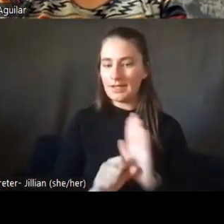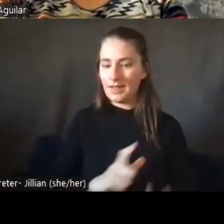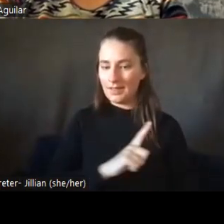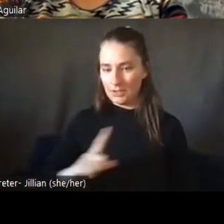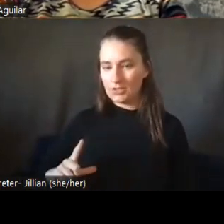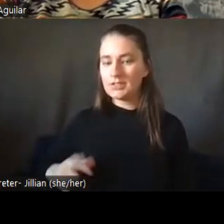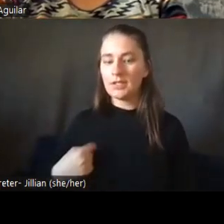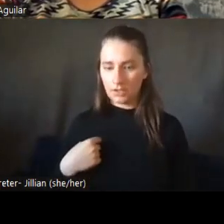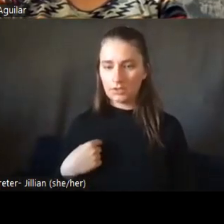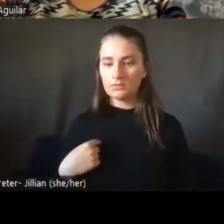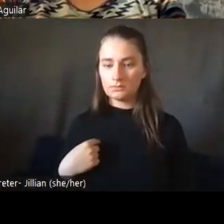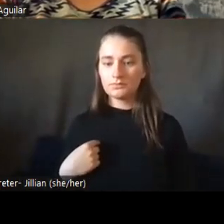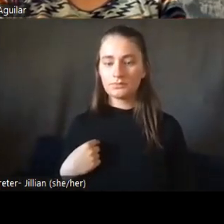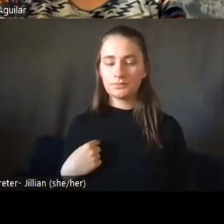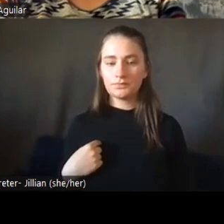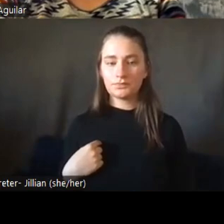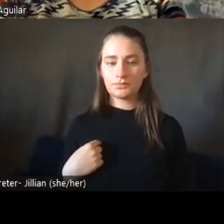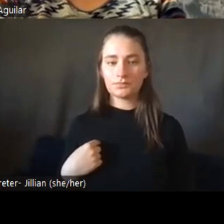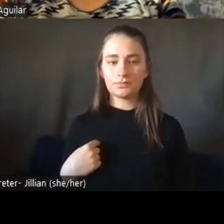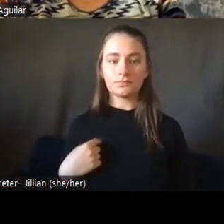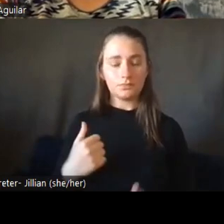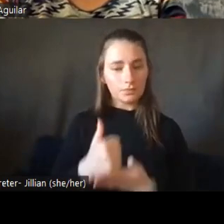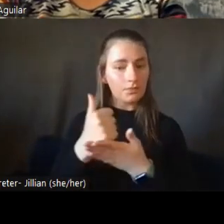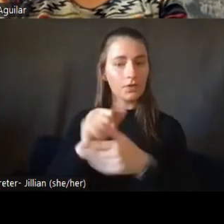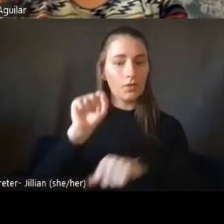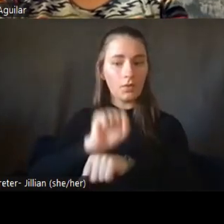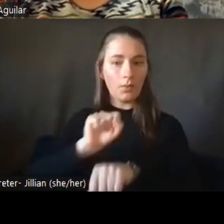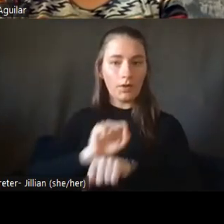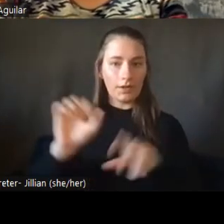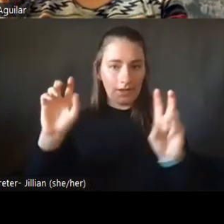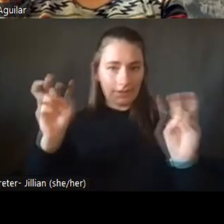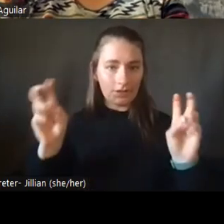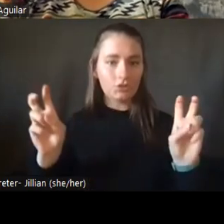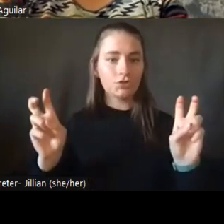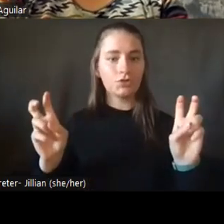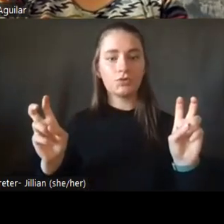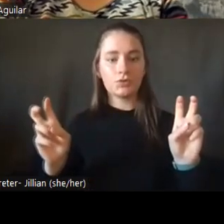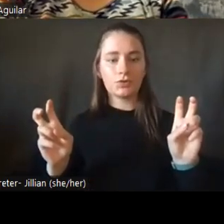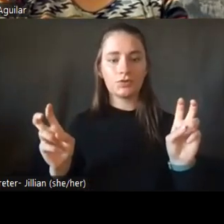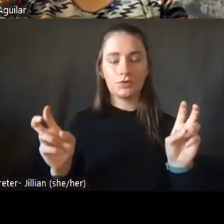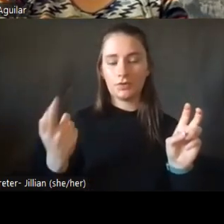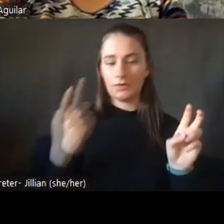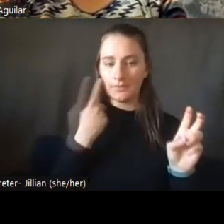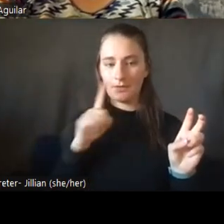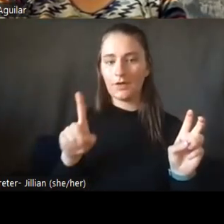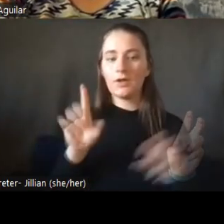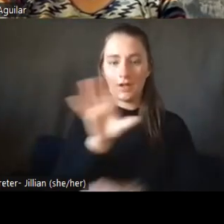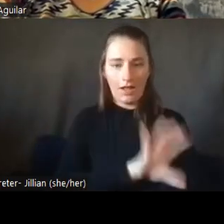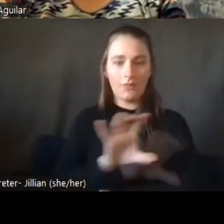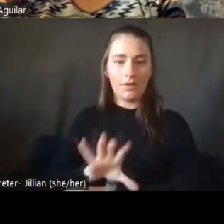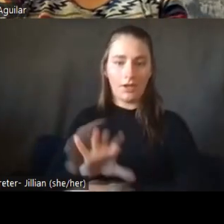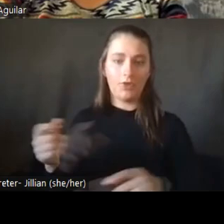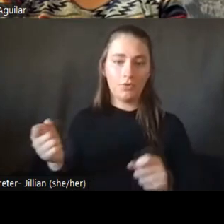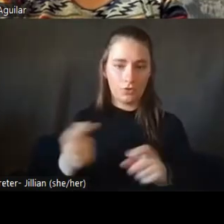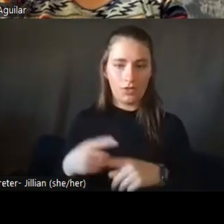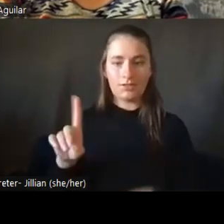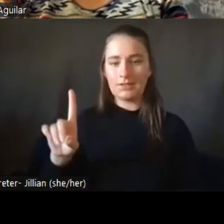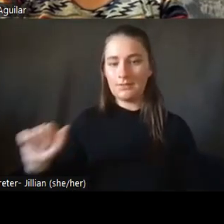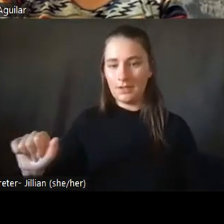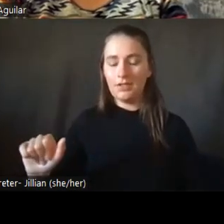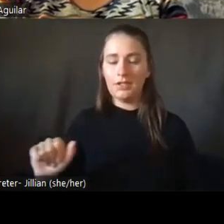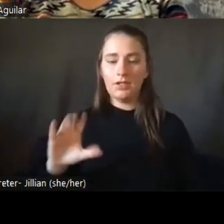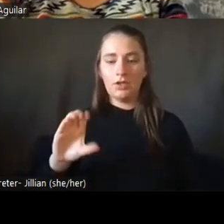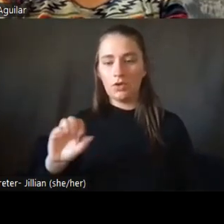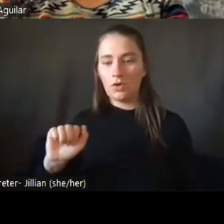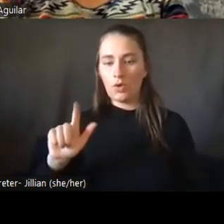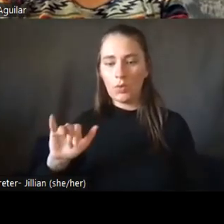helping work on issues for Colorado Cross Disability Coalition and others at the state